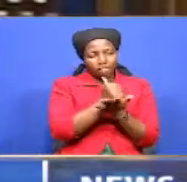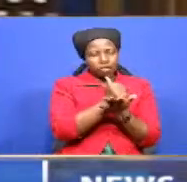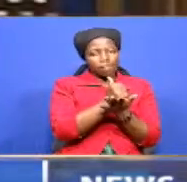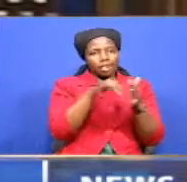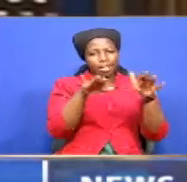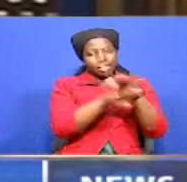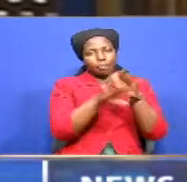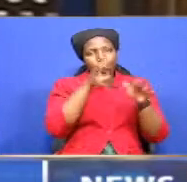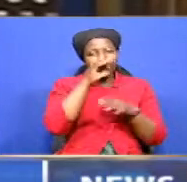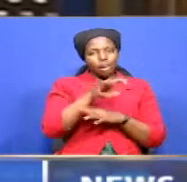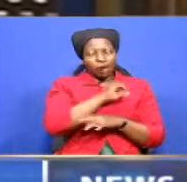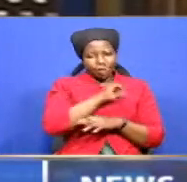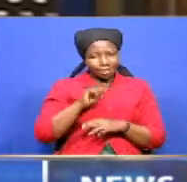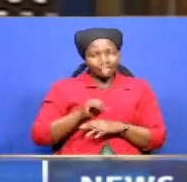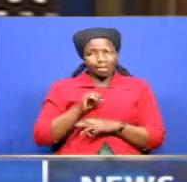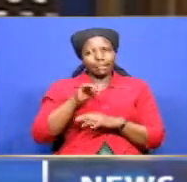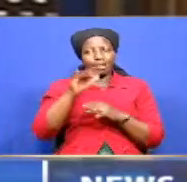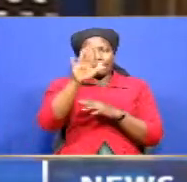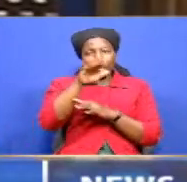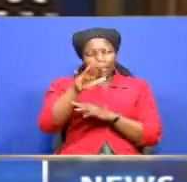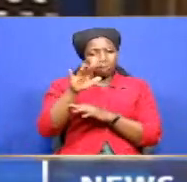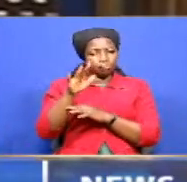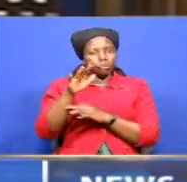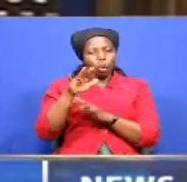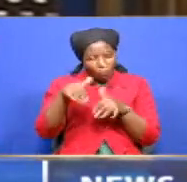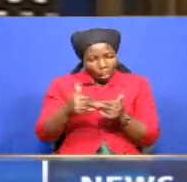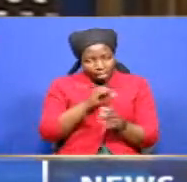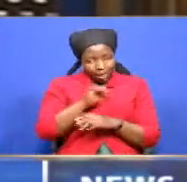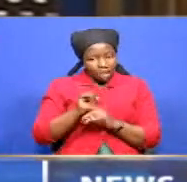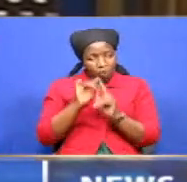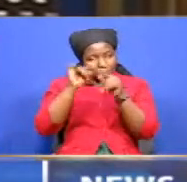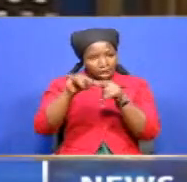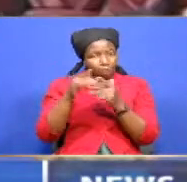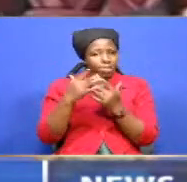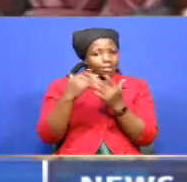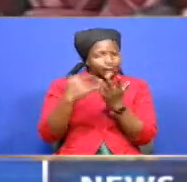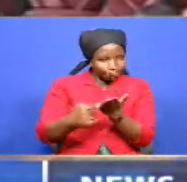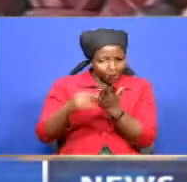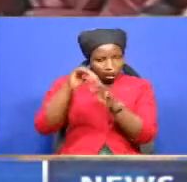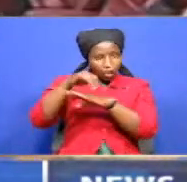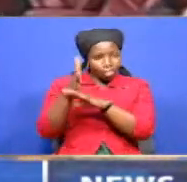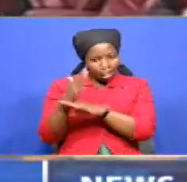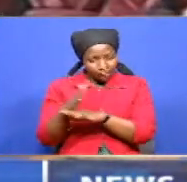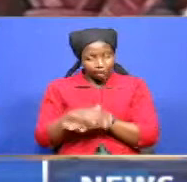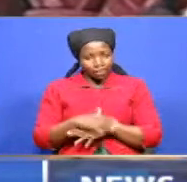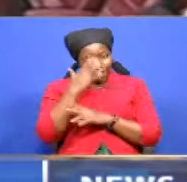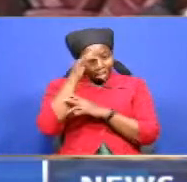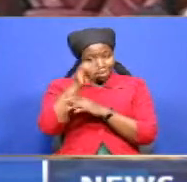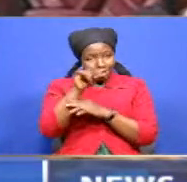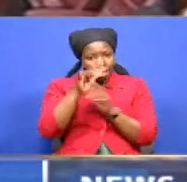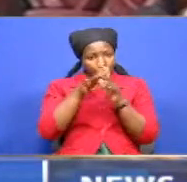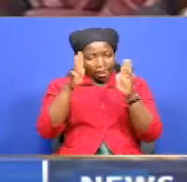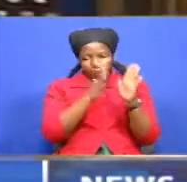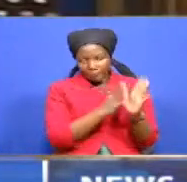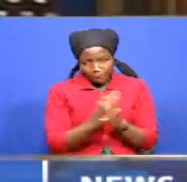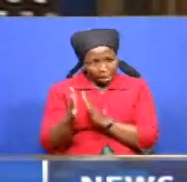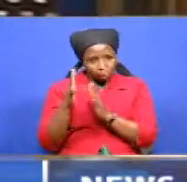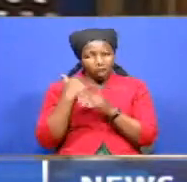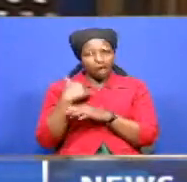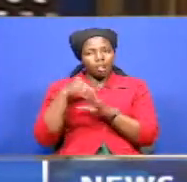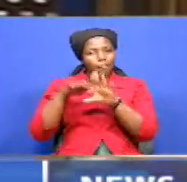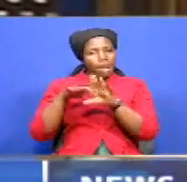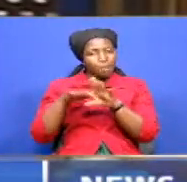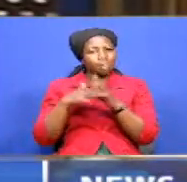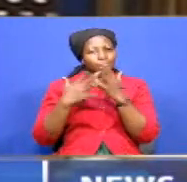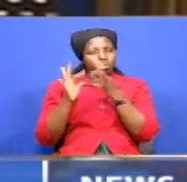The House said to consider the motion on Thursday amid claims that it is part of a wider plan to have members speak in one voice. The